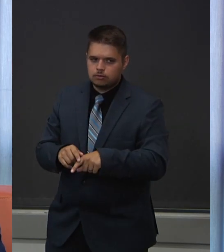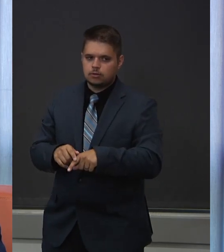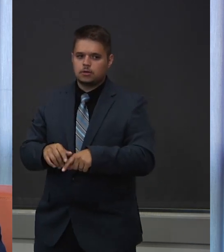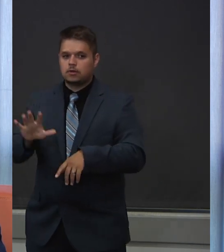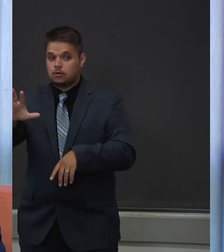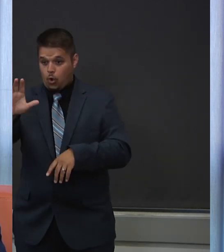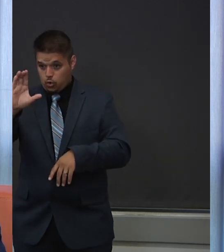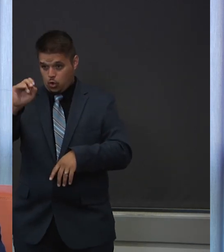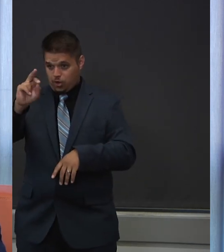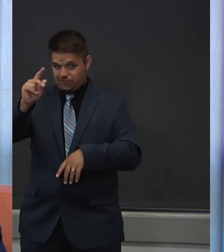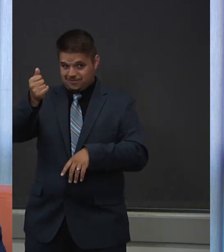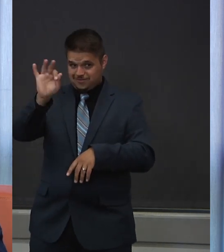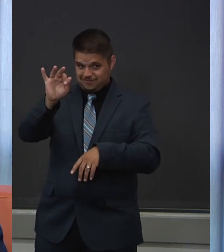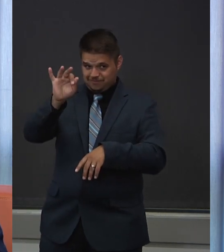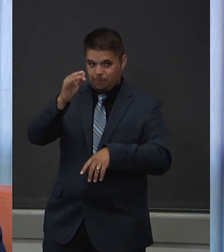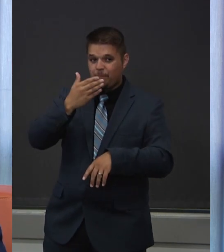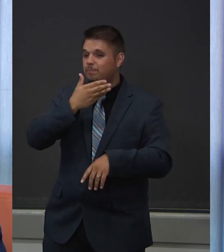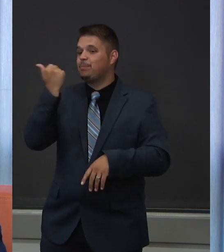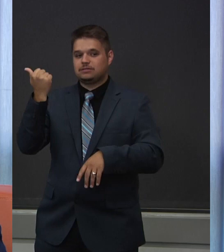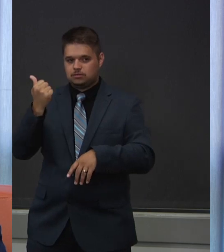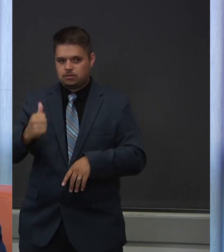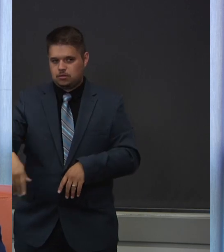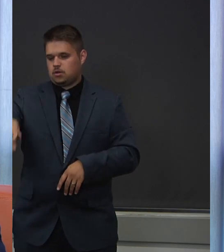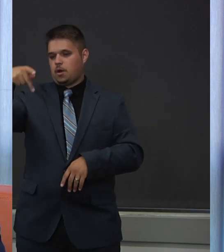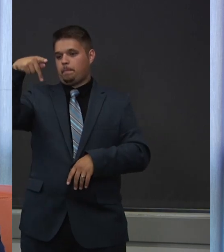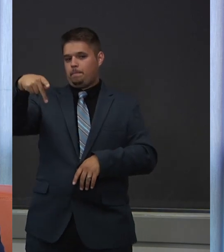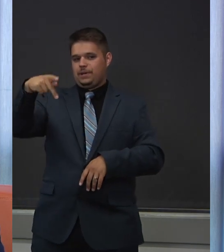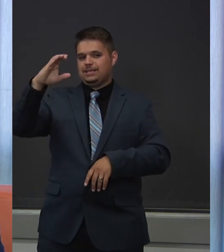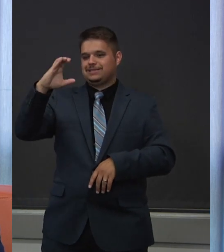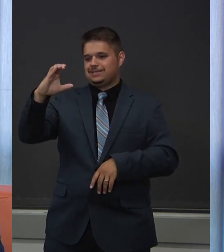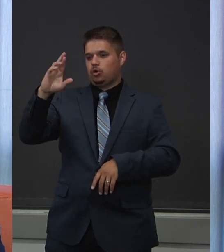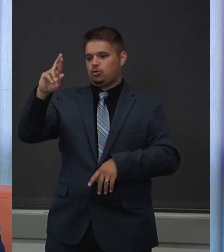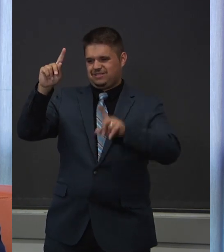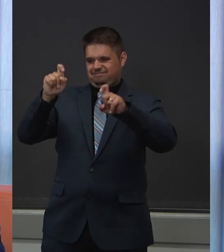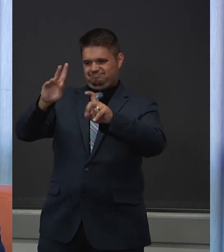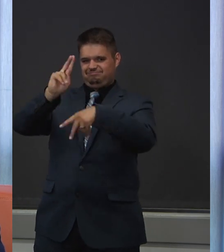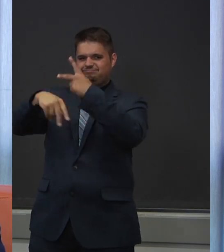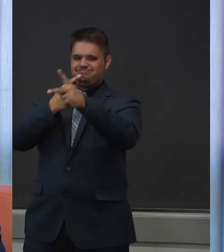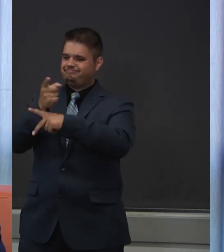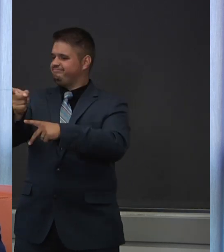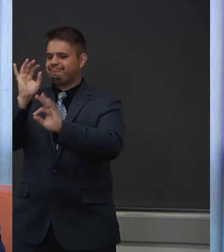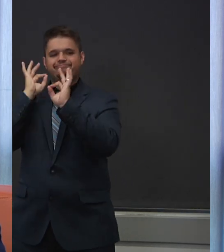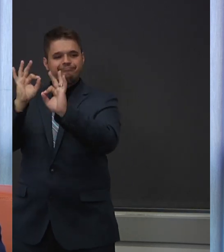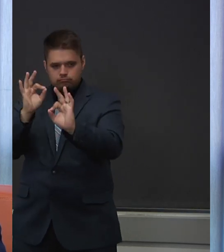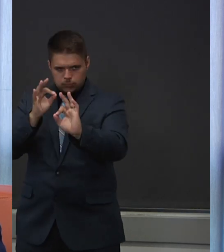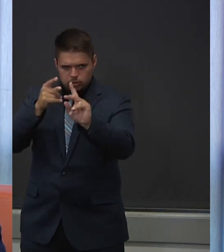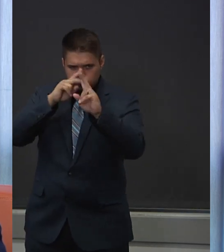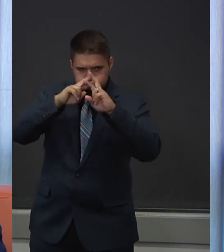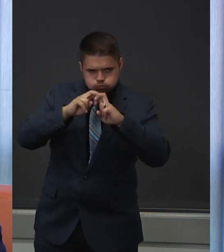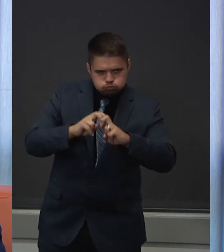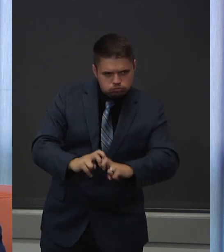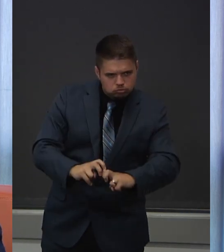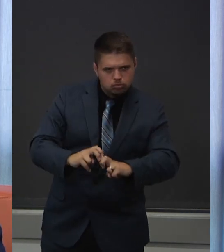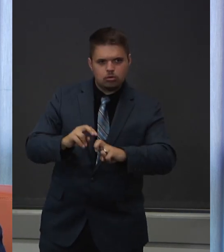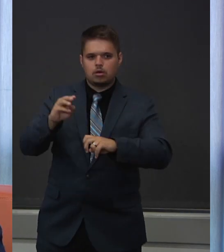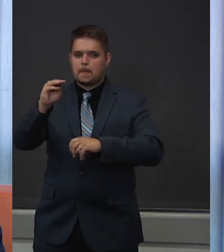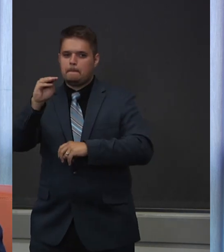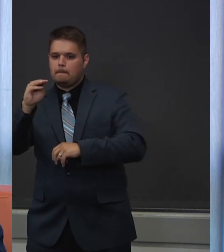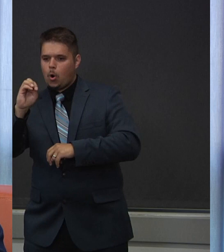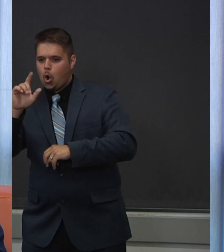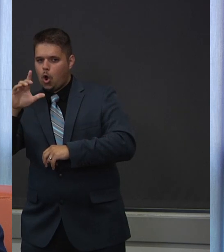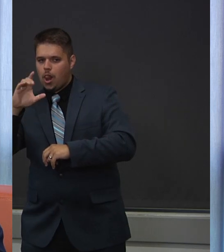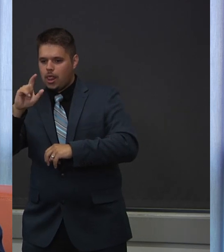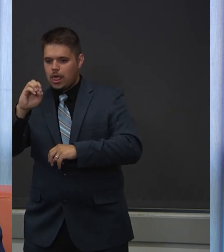is a PCR test. That's kind of a molecular test. It looks for the parts of the virus itself. That is very accurate, although